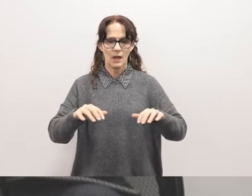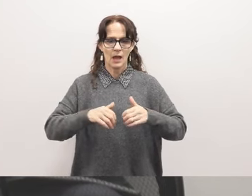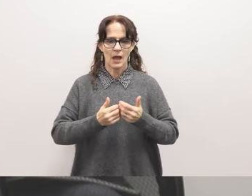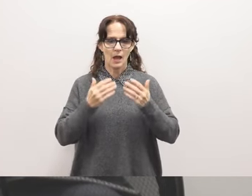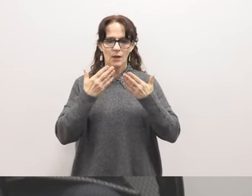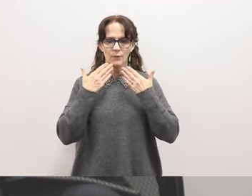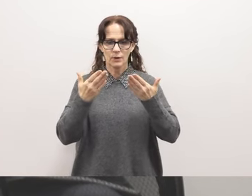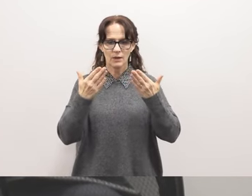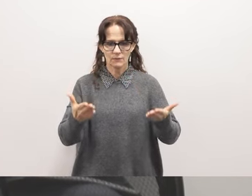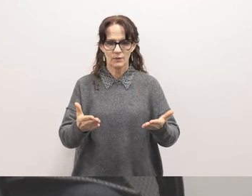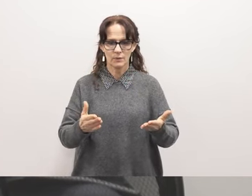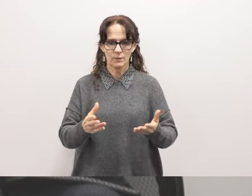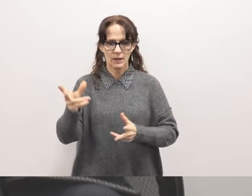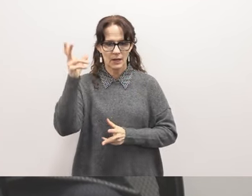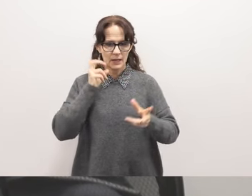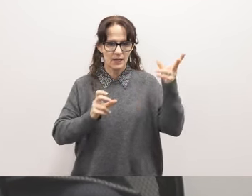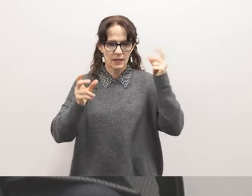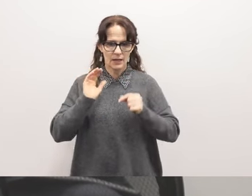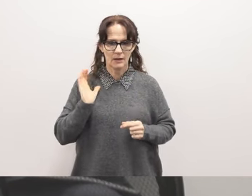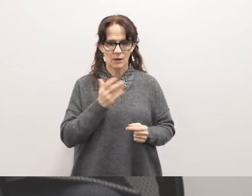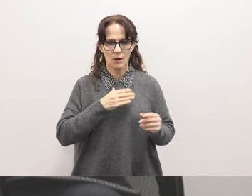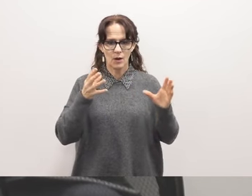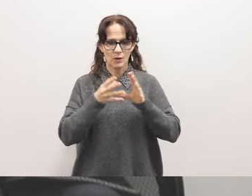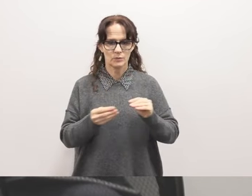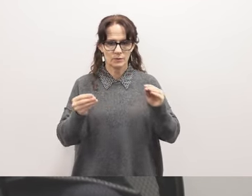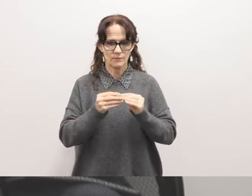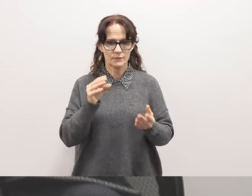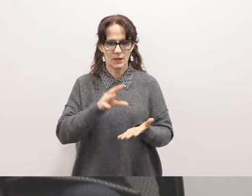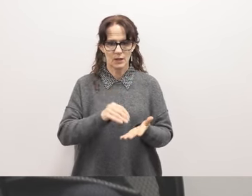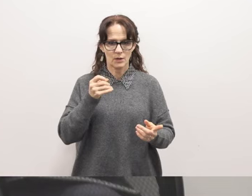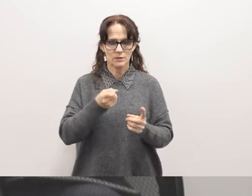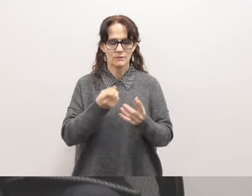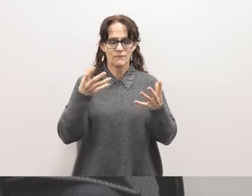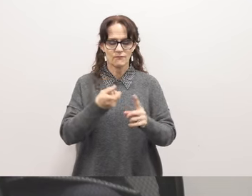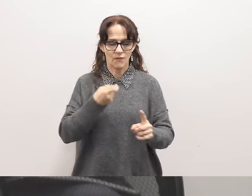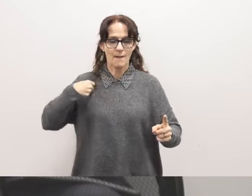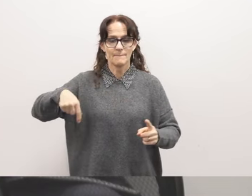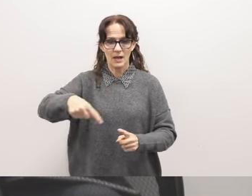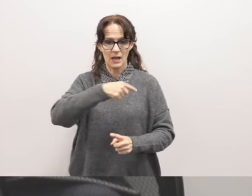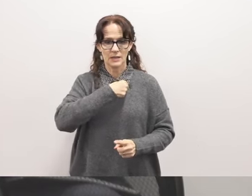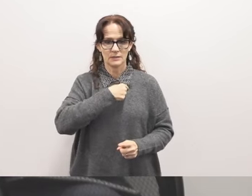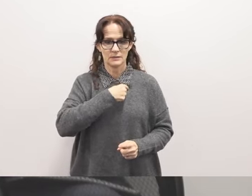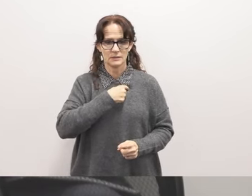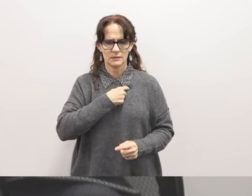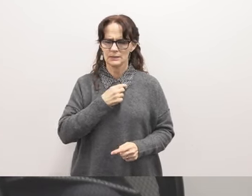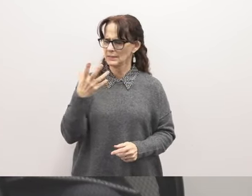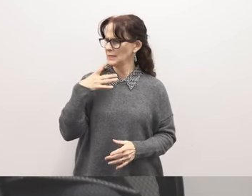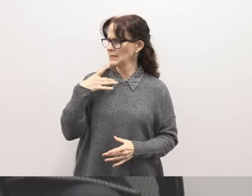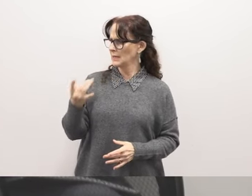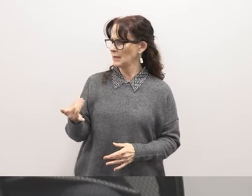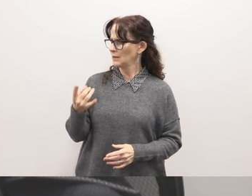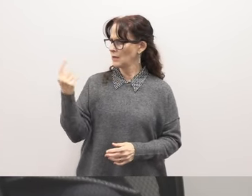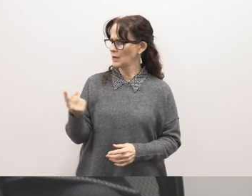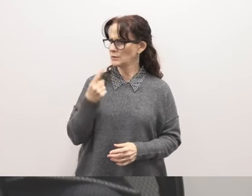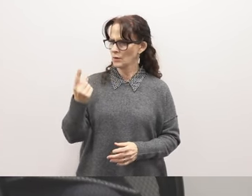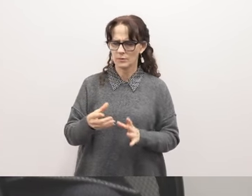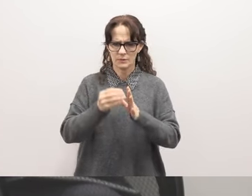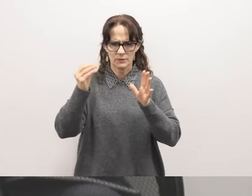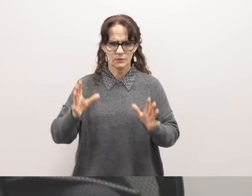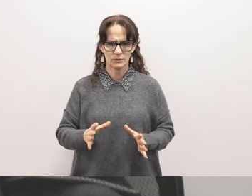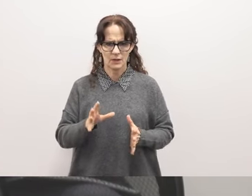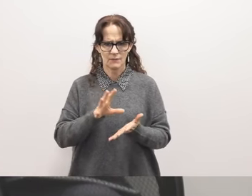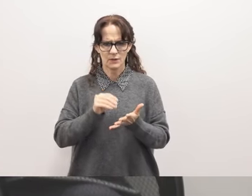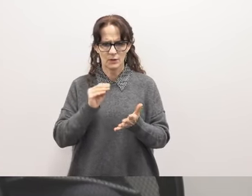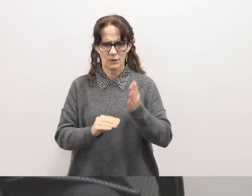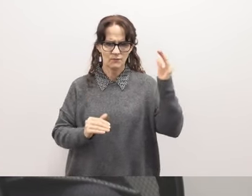grateful they were to be able to hear our stories and that they've learned so much from us. And I kind of find that funny because it's always been the students have to